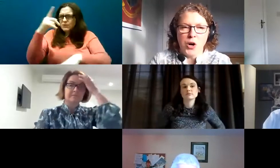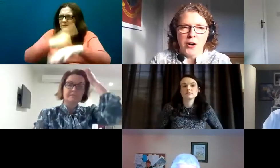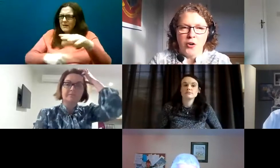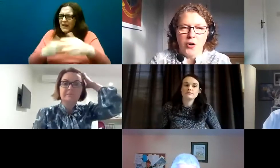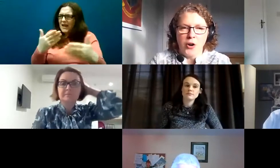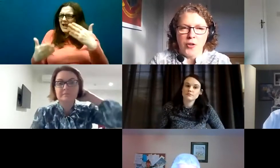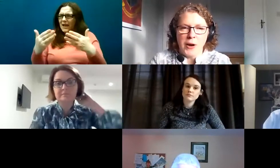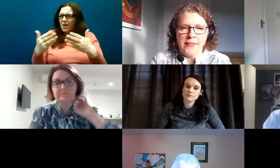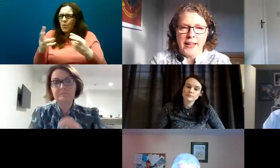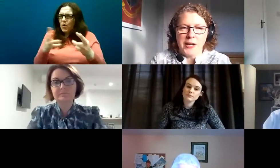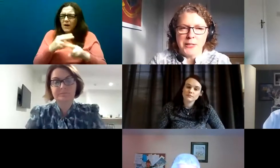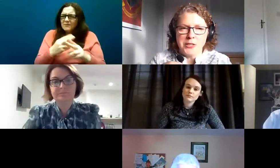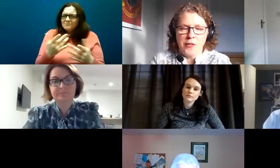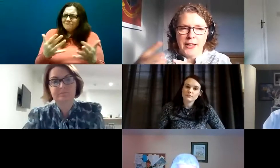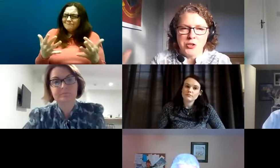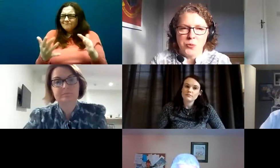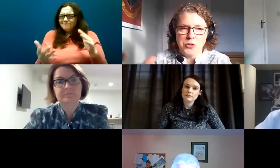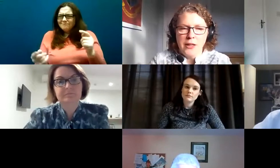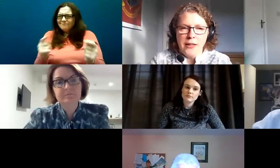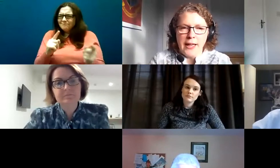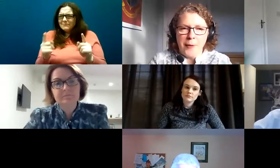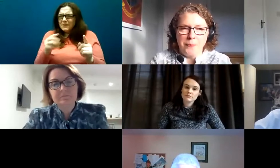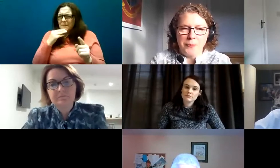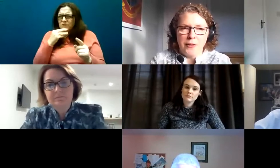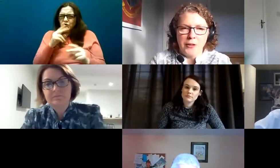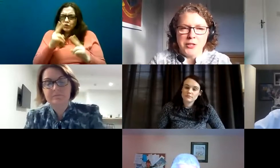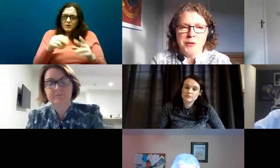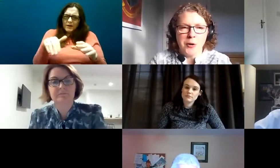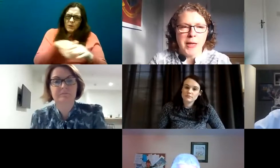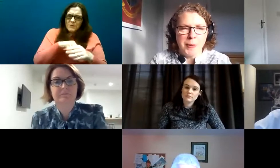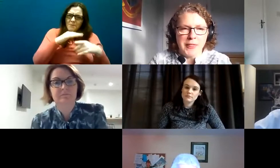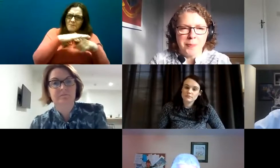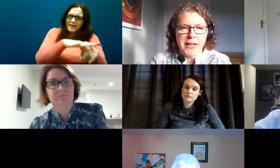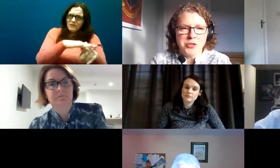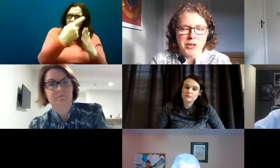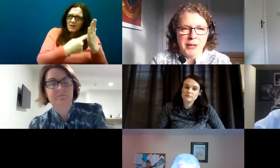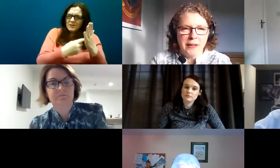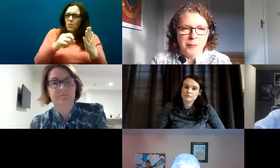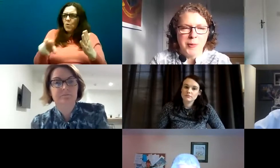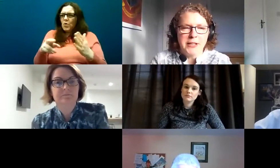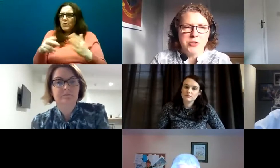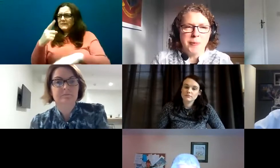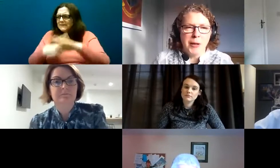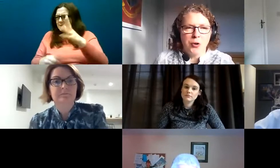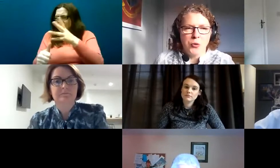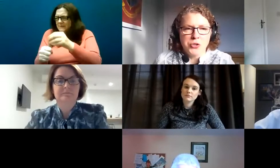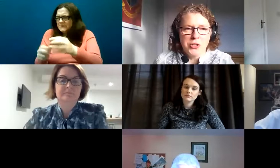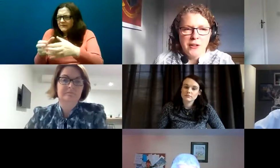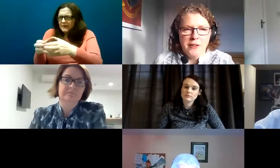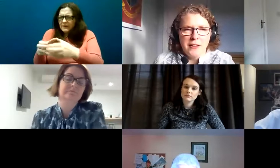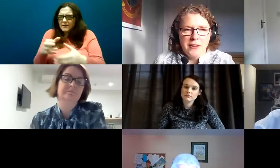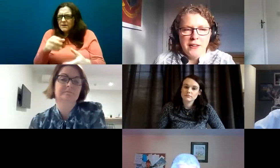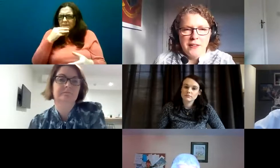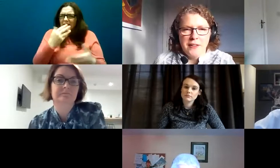that would work or are there ways that can be done that don't interfere maybe with that more mainstreaming approach